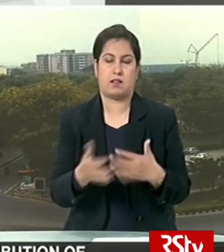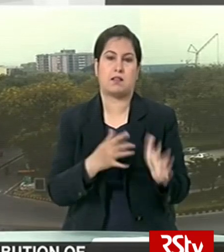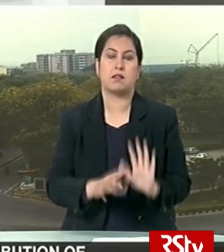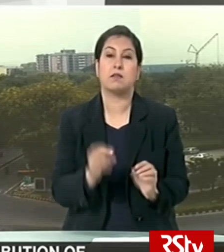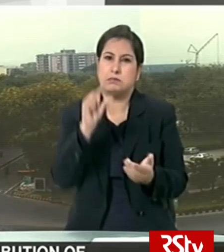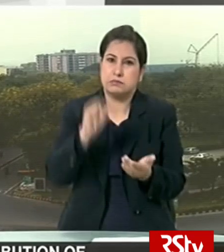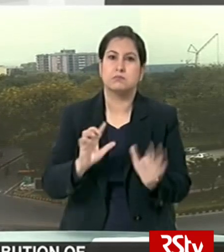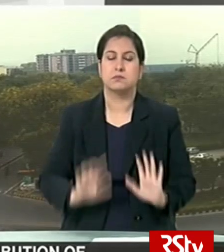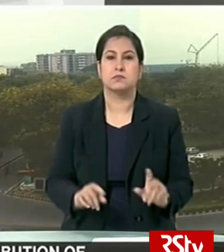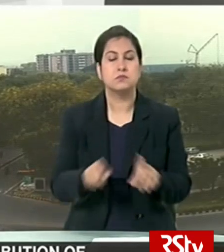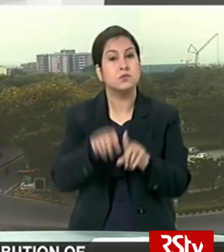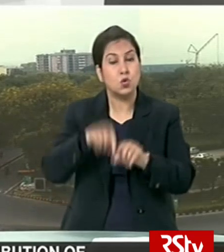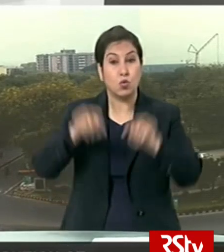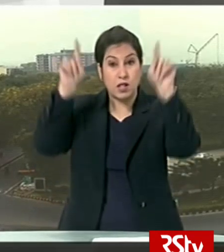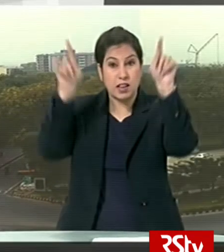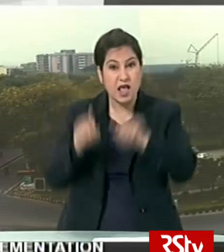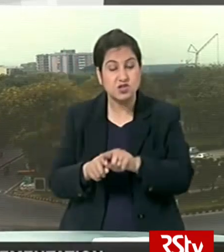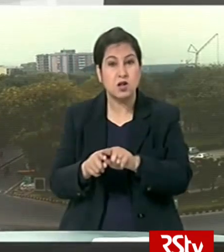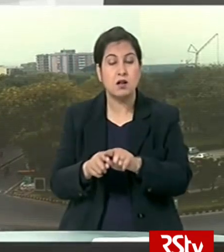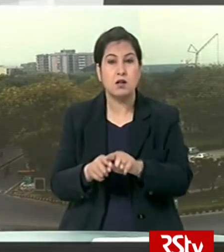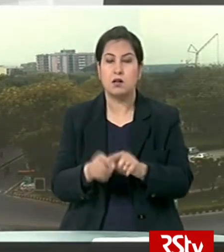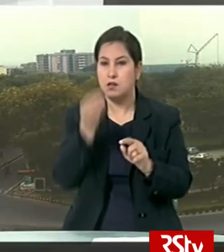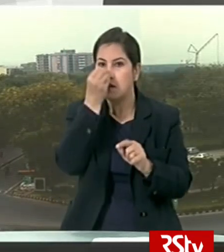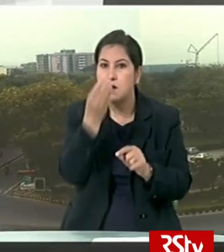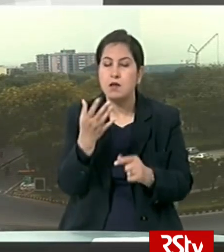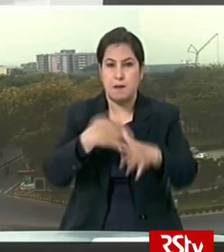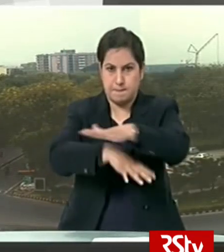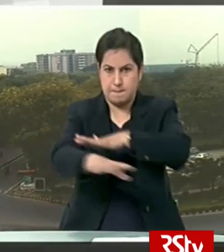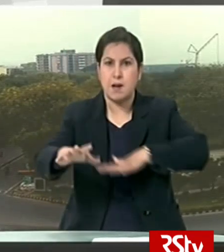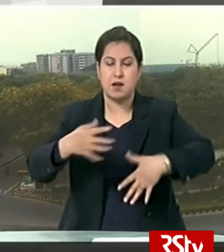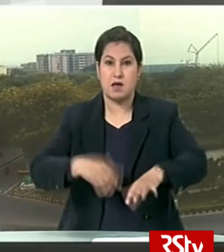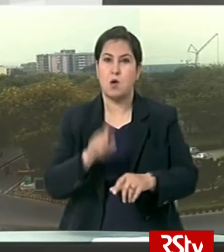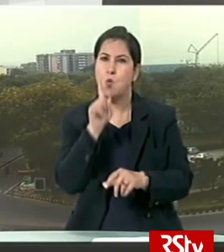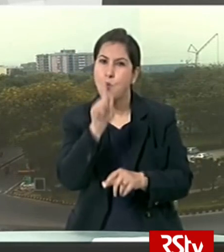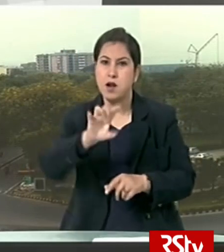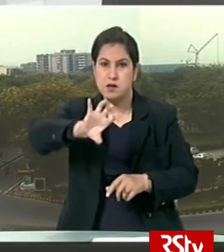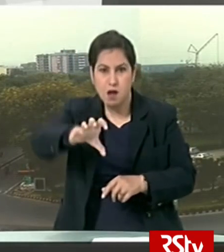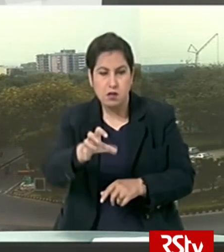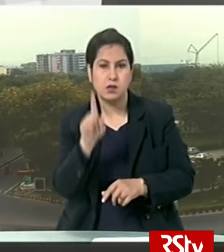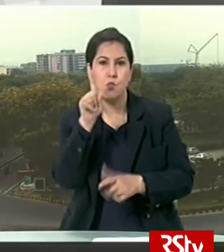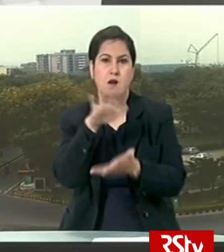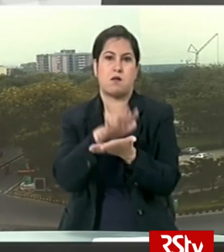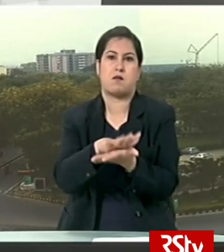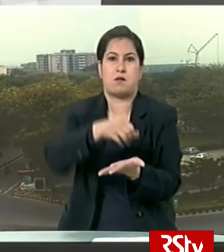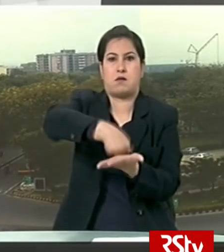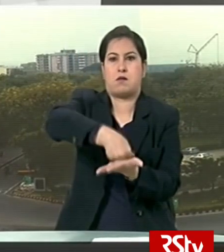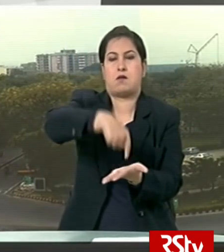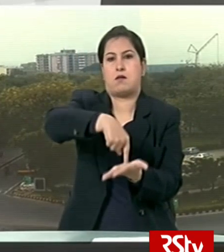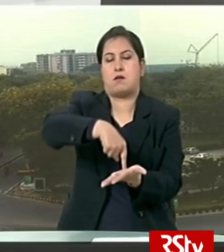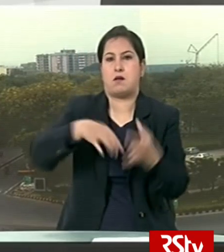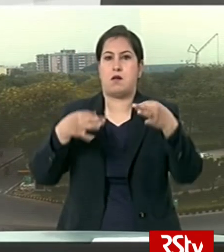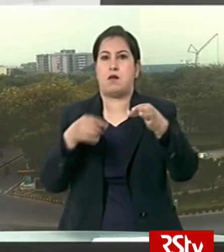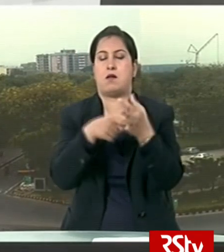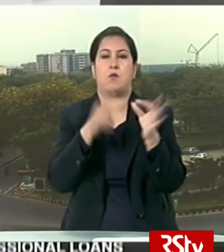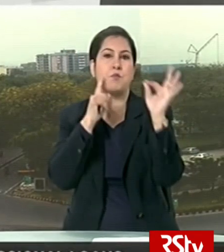state so national portability which is now being defined as one nation one ration card one